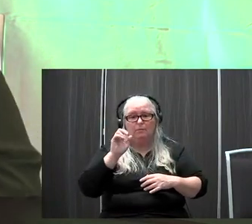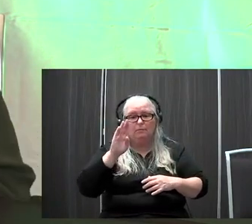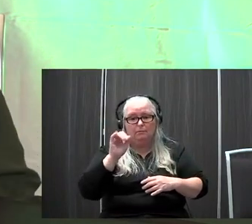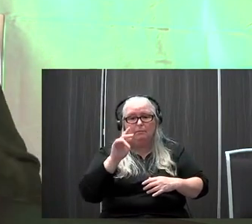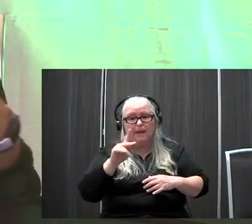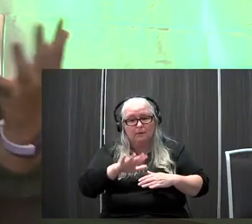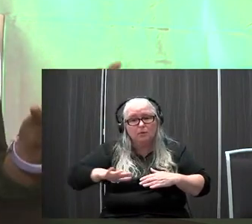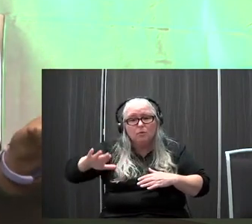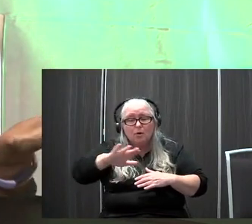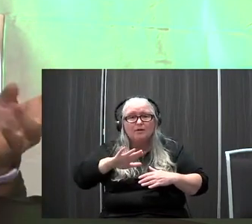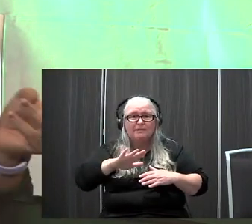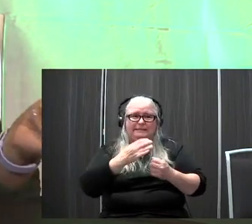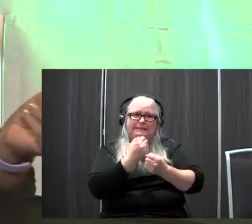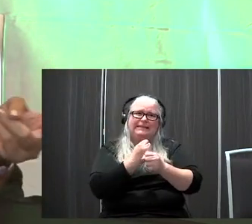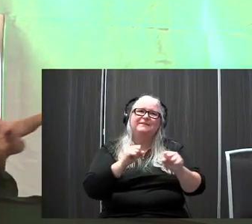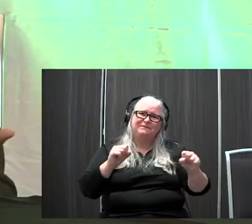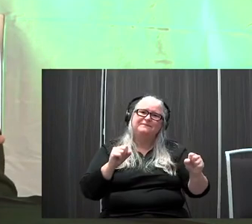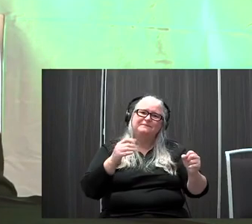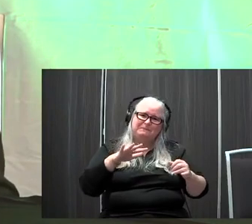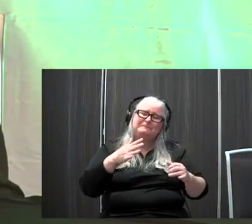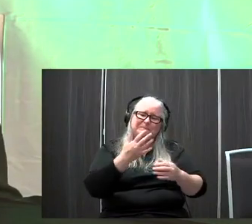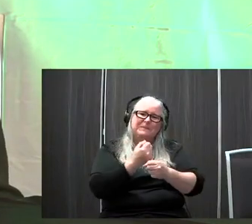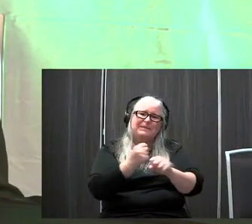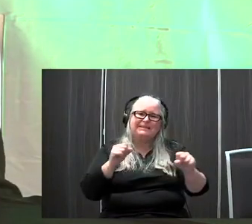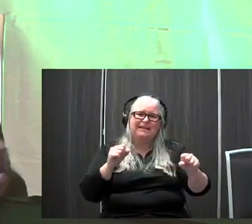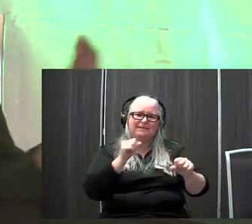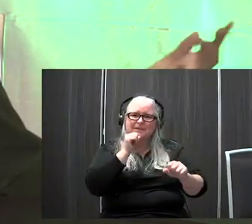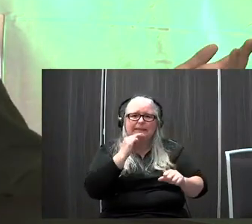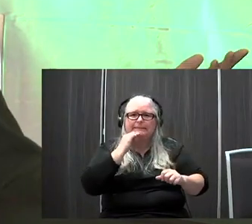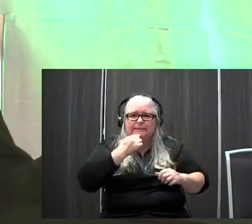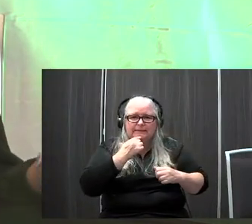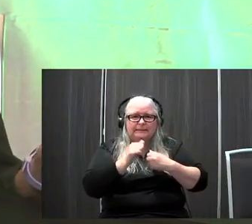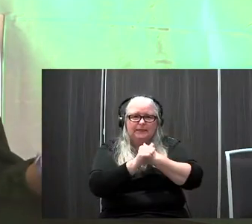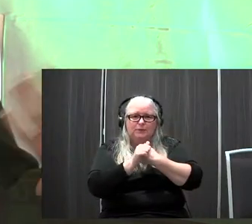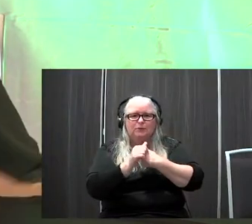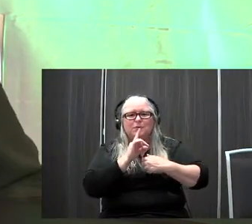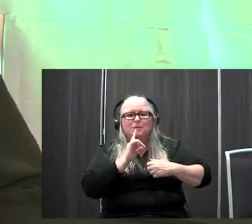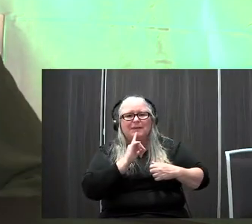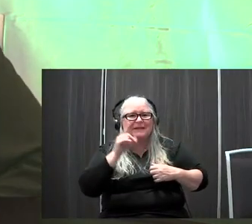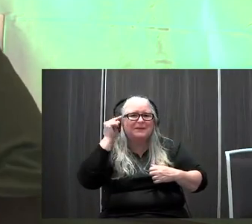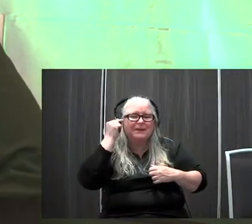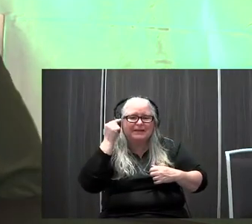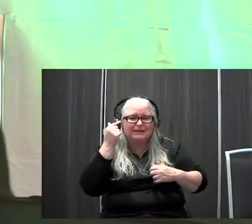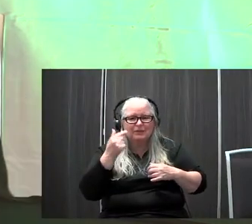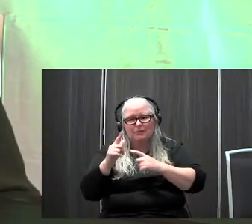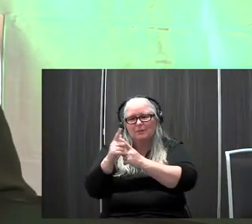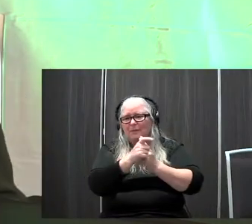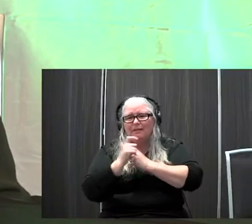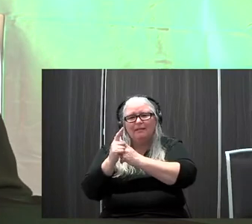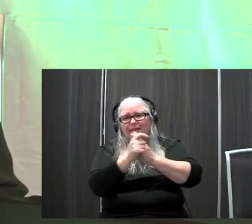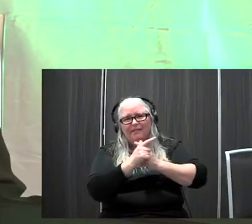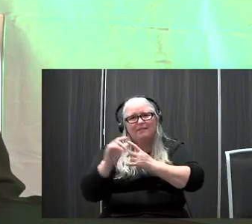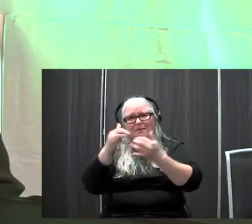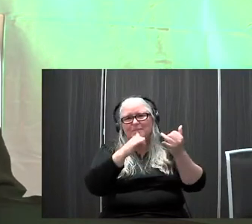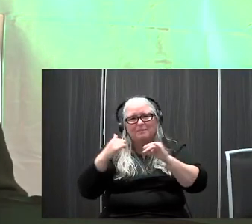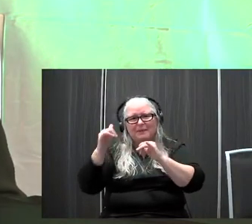safe from serious dangers. Um, so he just runs around like a typical kid in the backyard. He can go